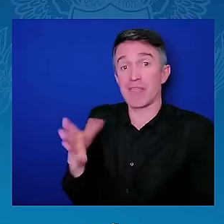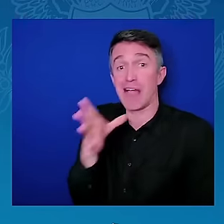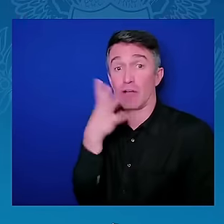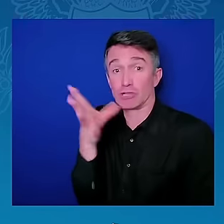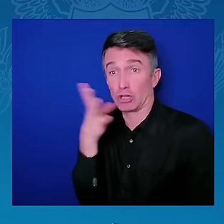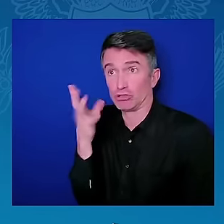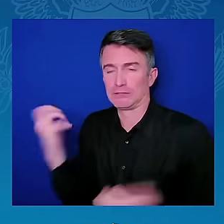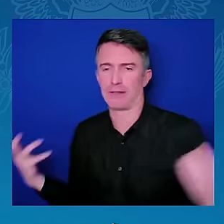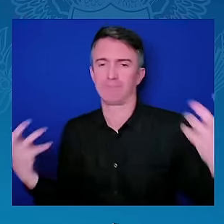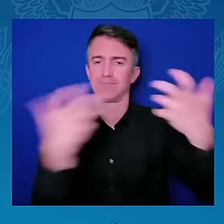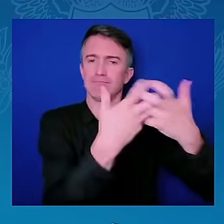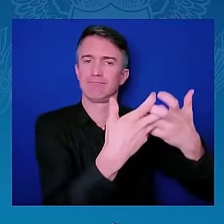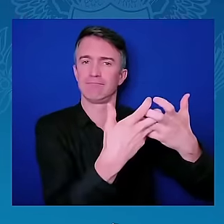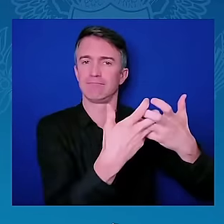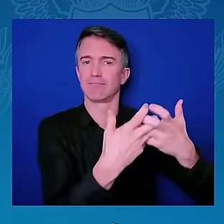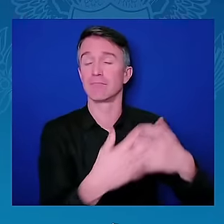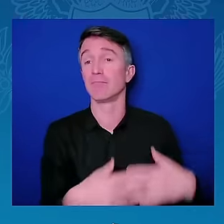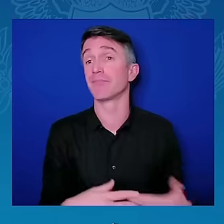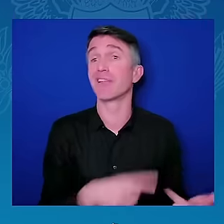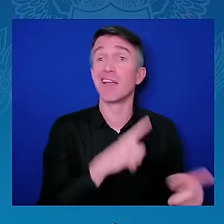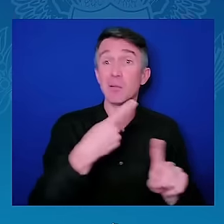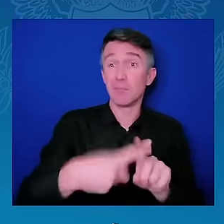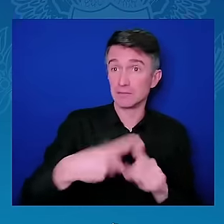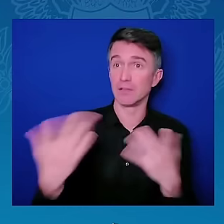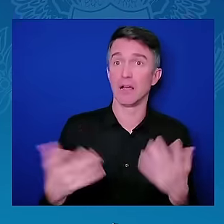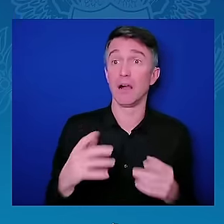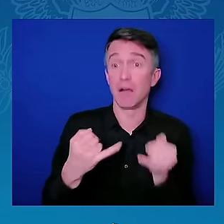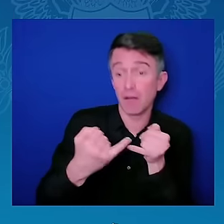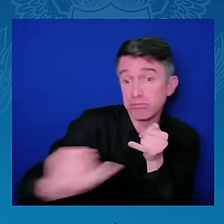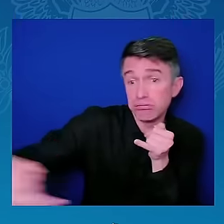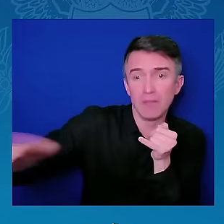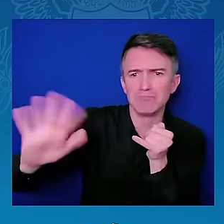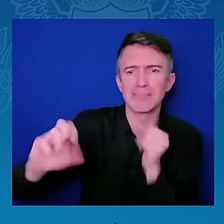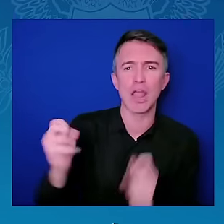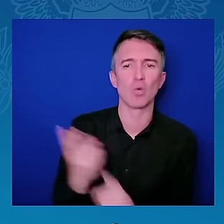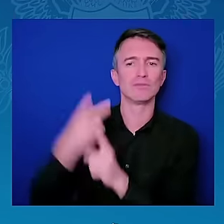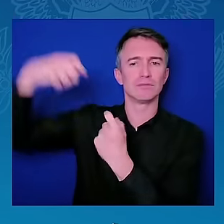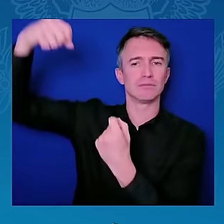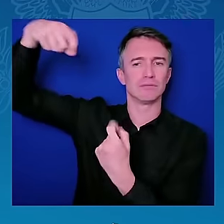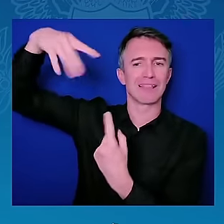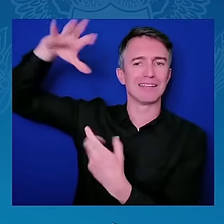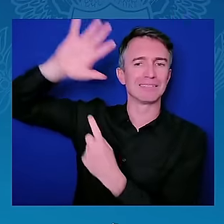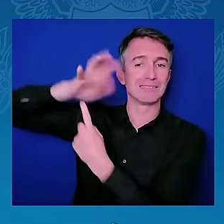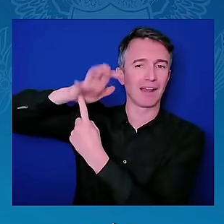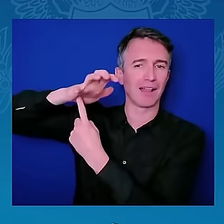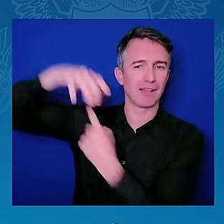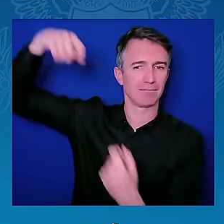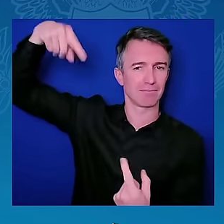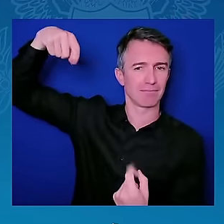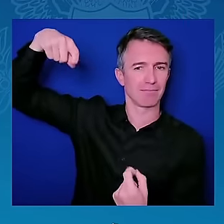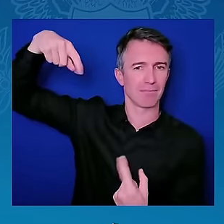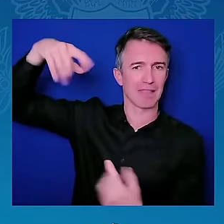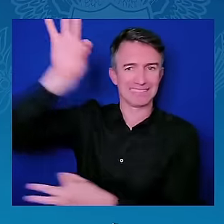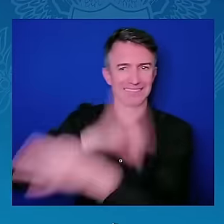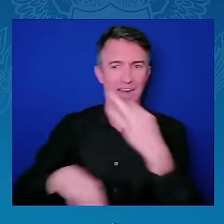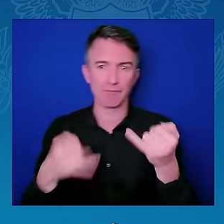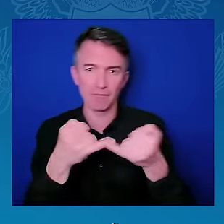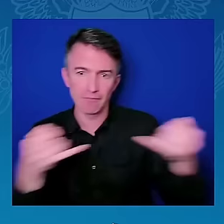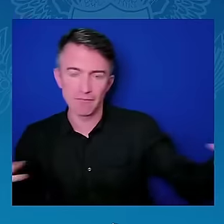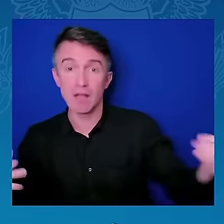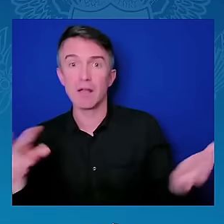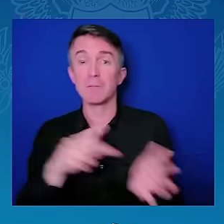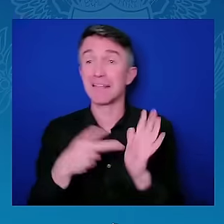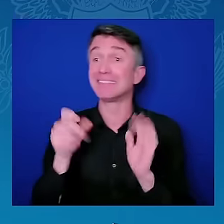weather for that period of time, so they are not bound by tradition. Technology which helps farmers